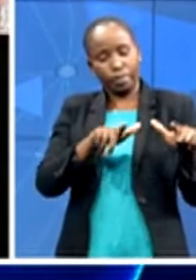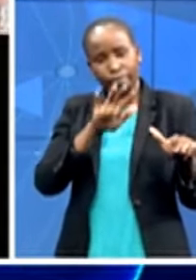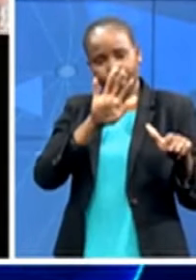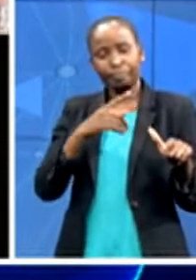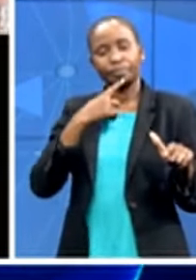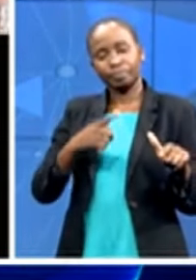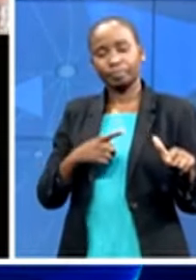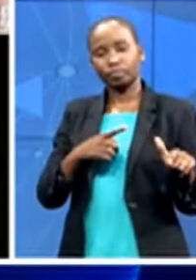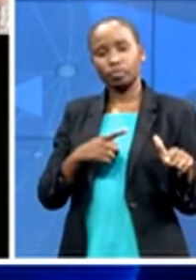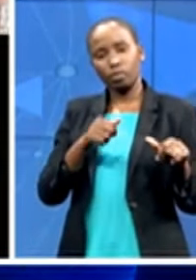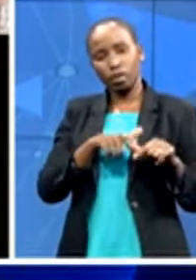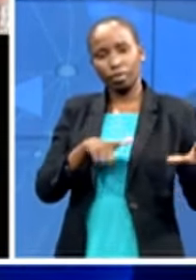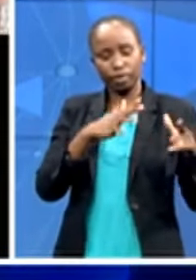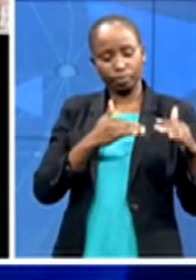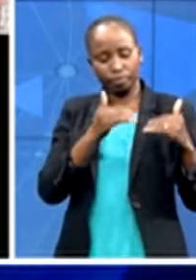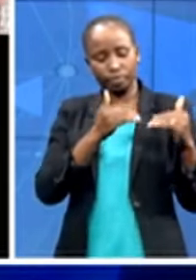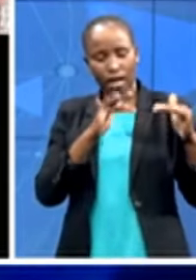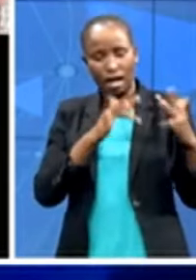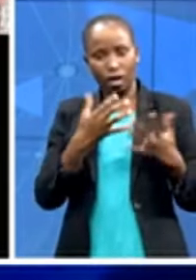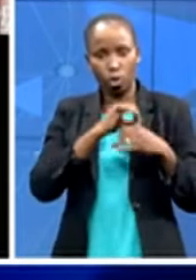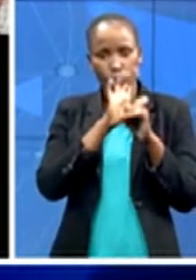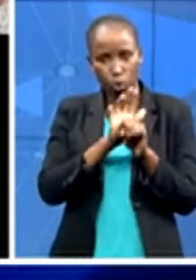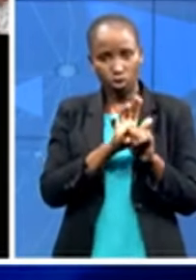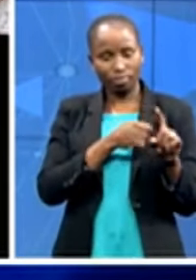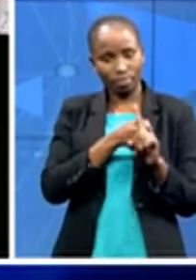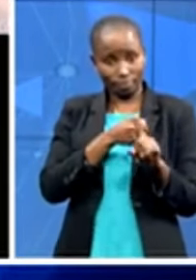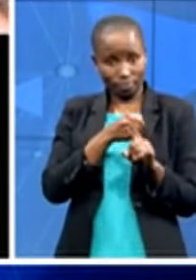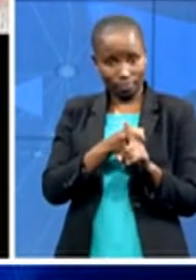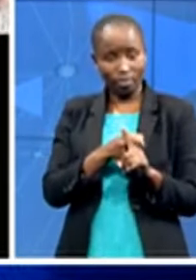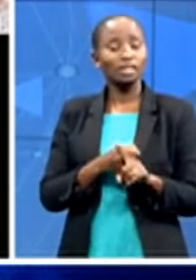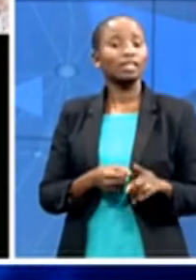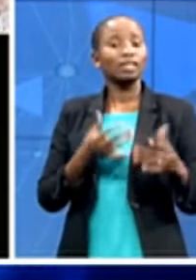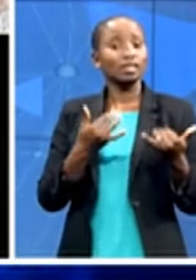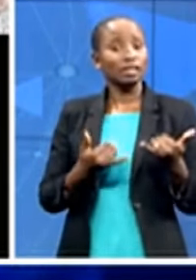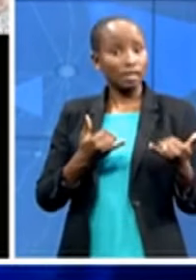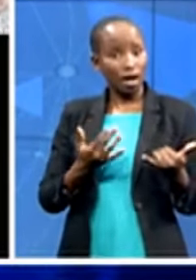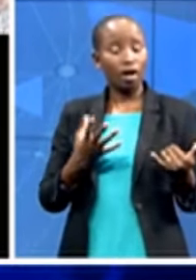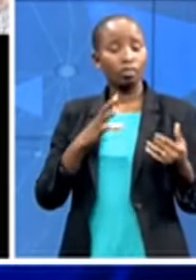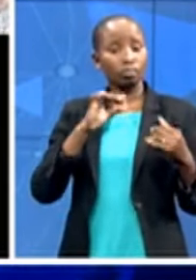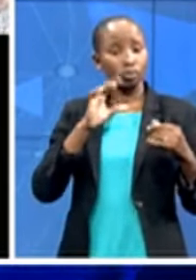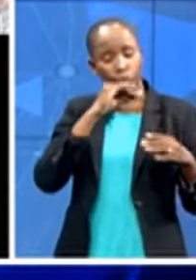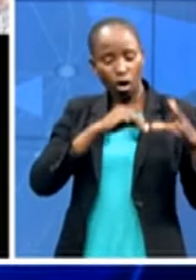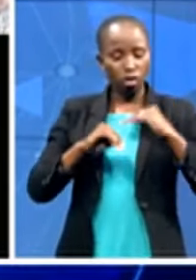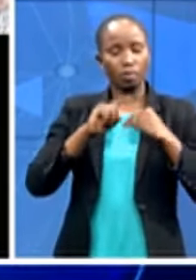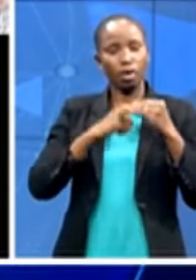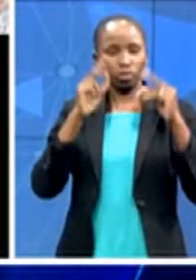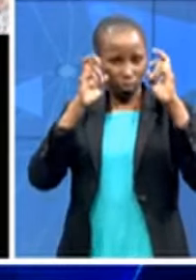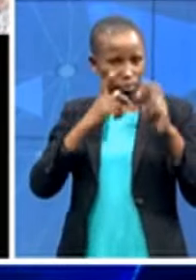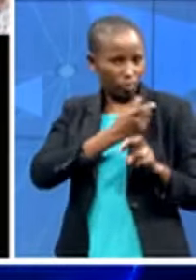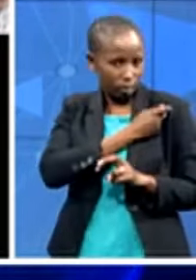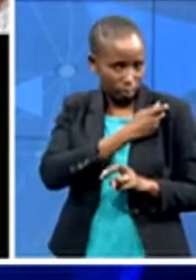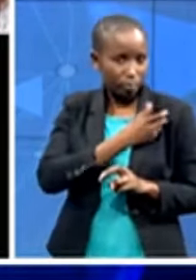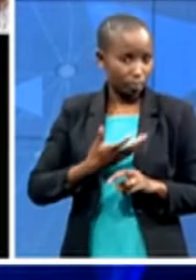against covet 19 and the bigger conversation now is vaccination uh you've launched a few activations